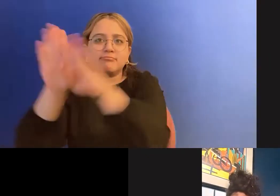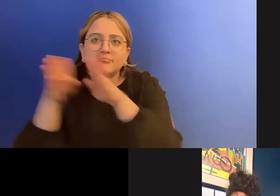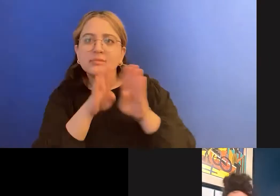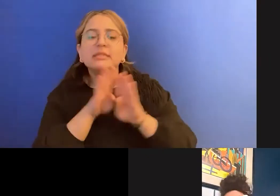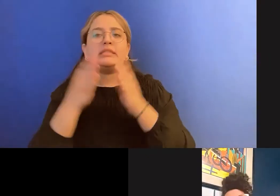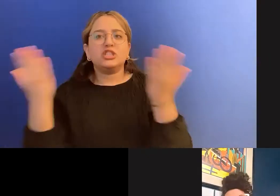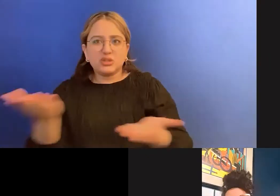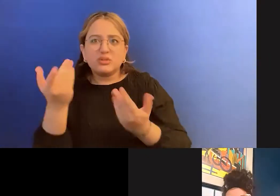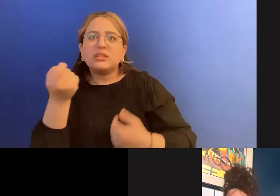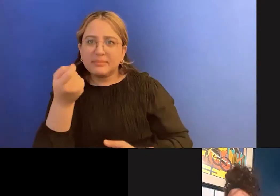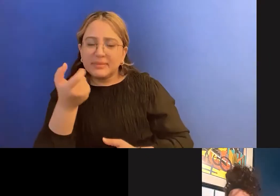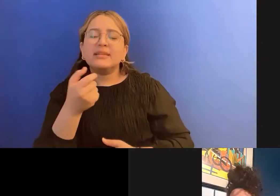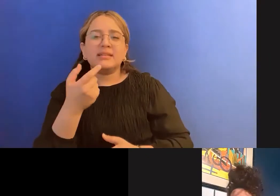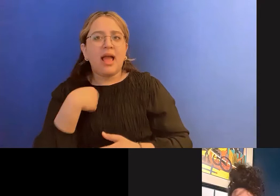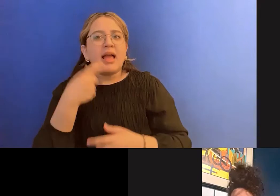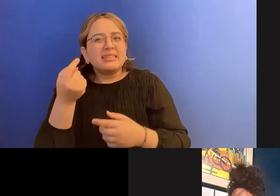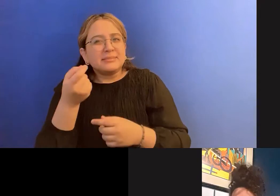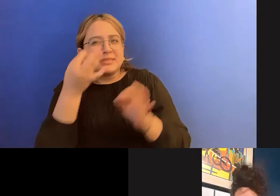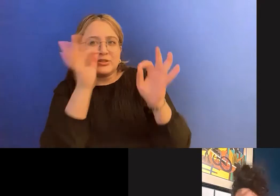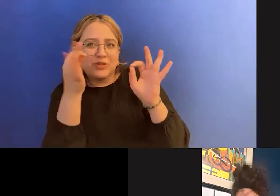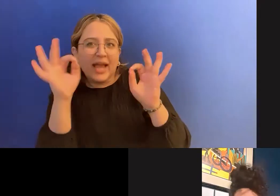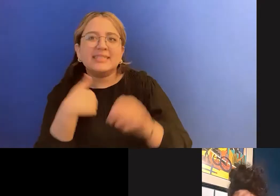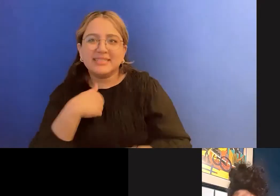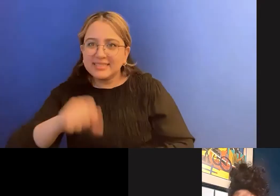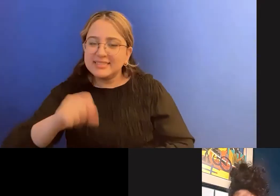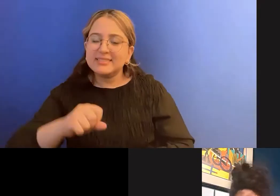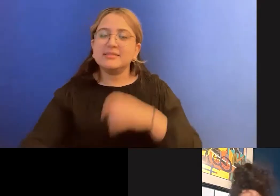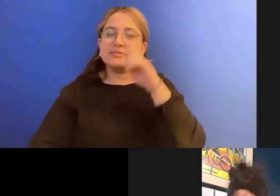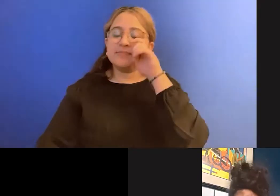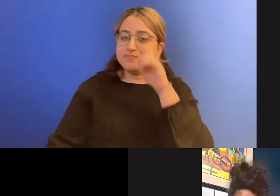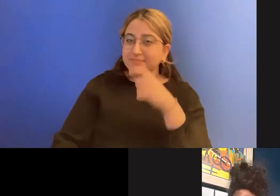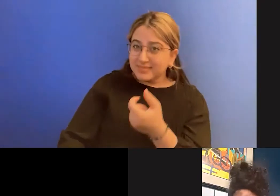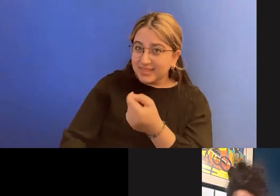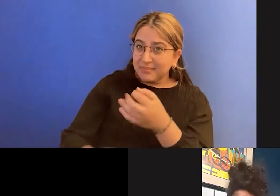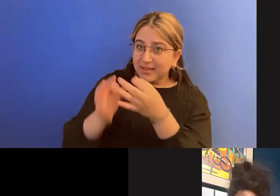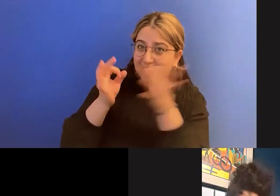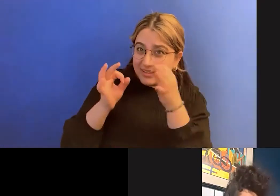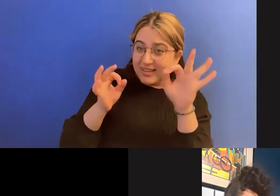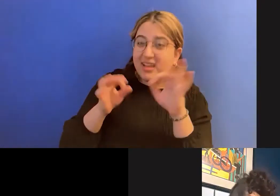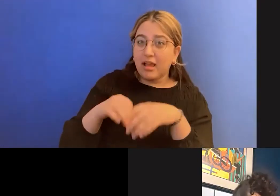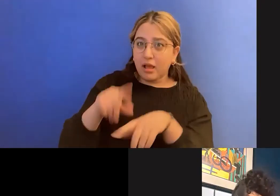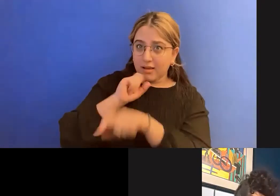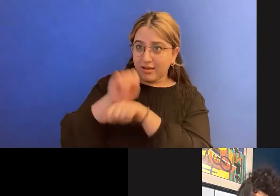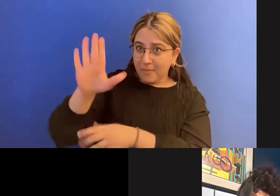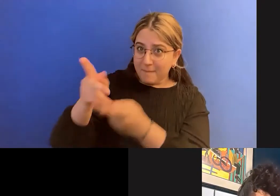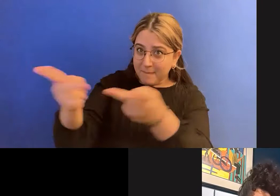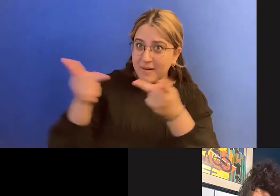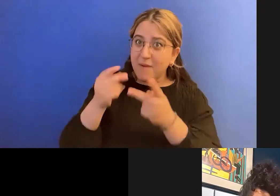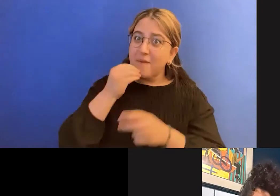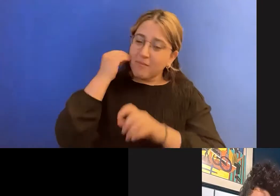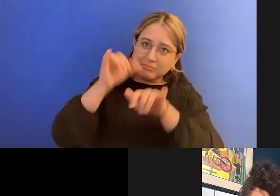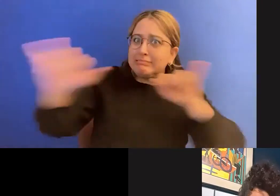yeah, that's pretty much what I was doing. Just a little distracted by a full lockdown in the place where you live. Just a little bit.